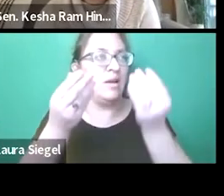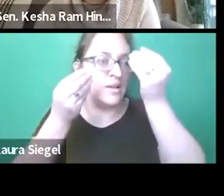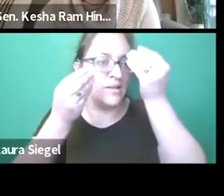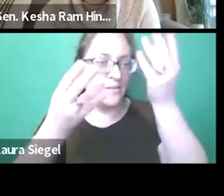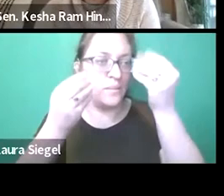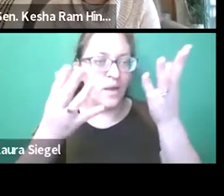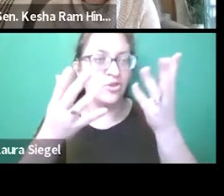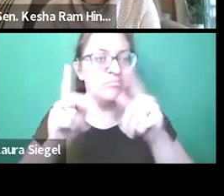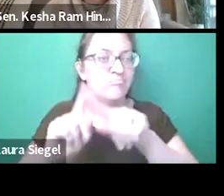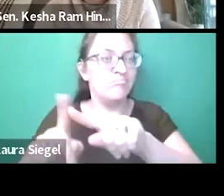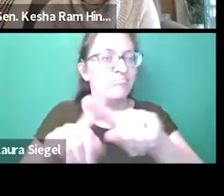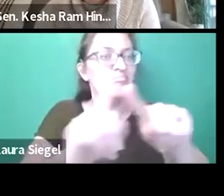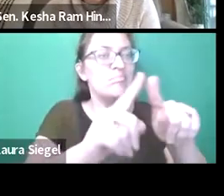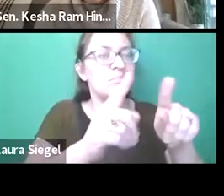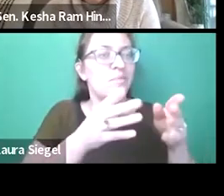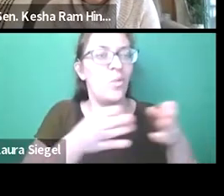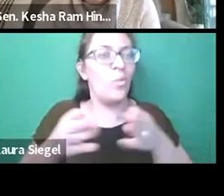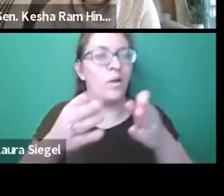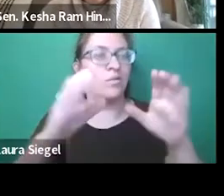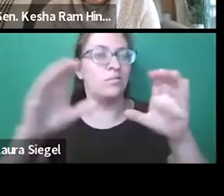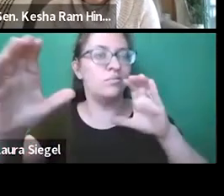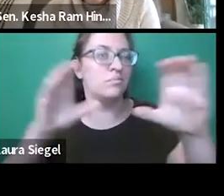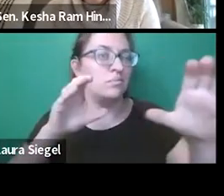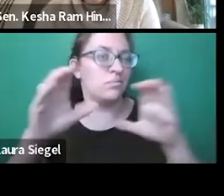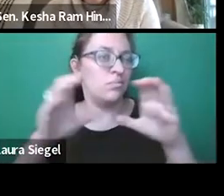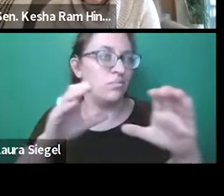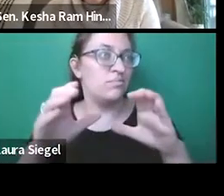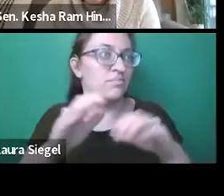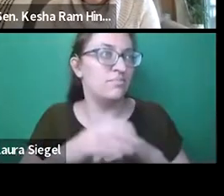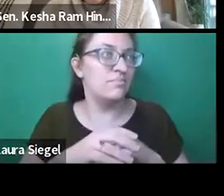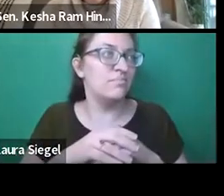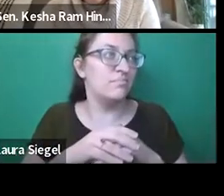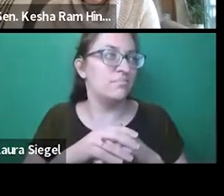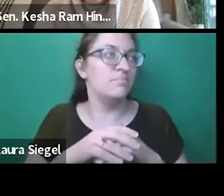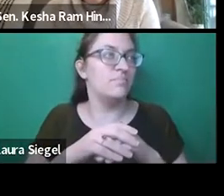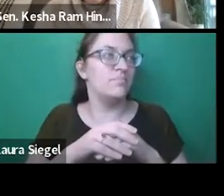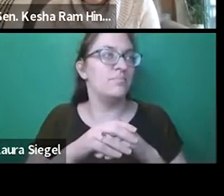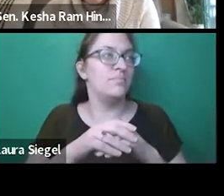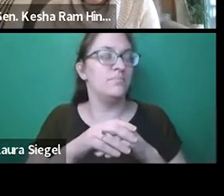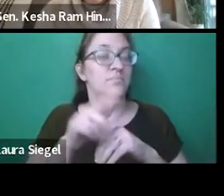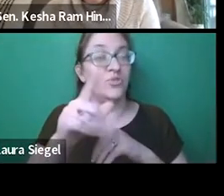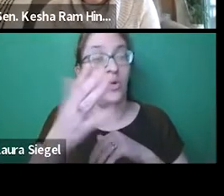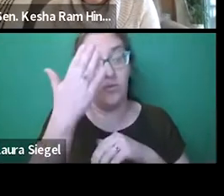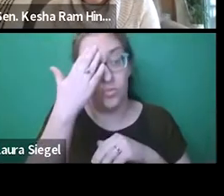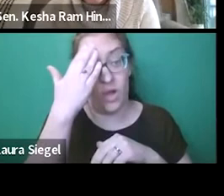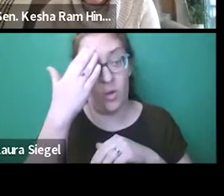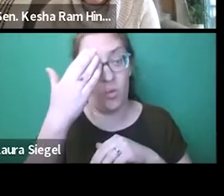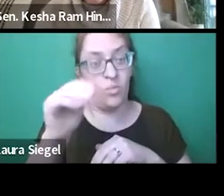ASL provides access to information and a method of communication.